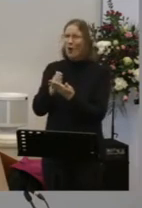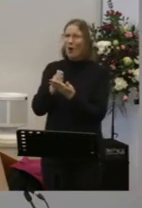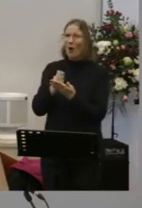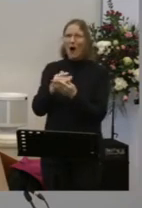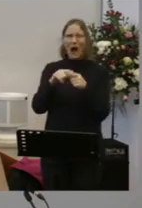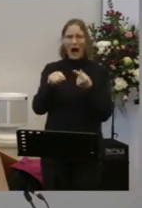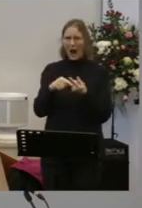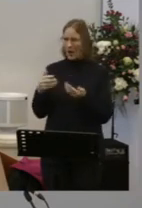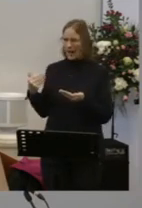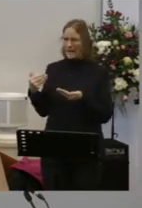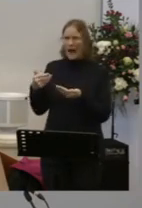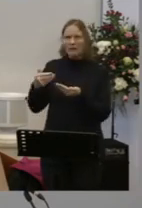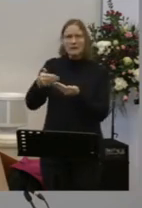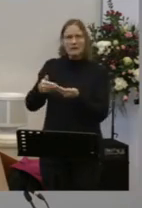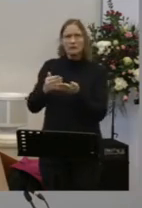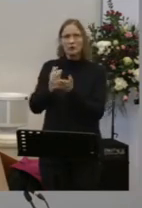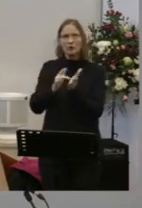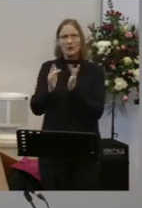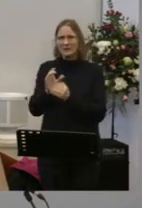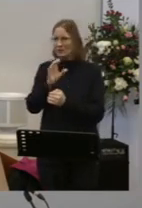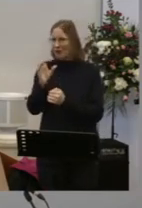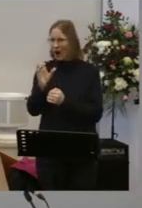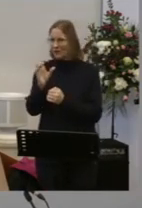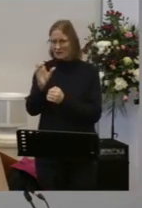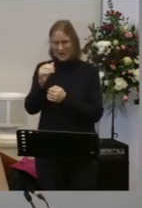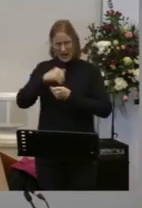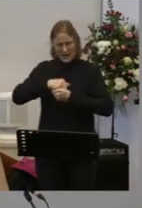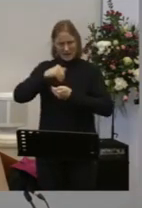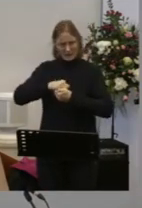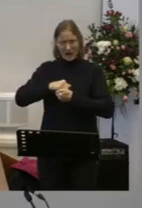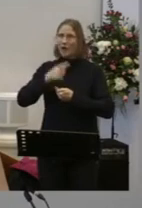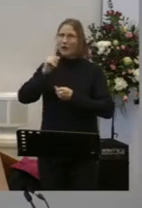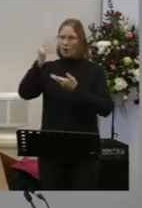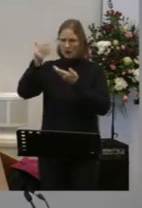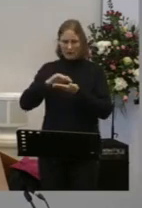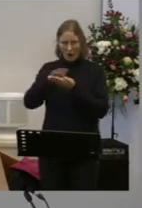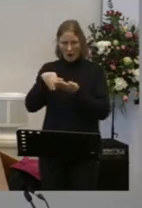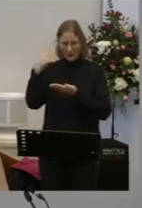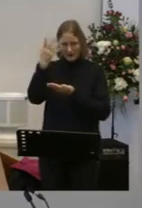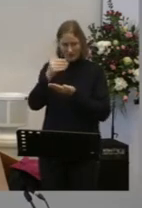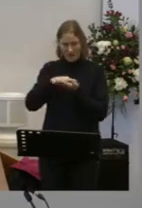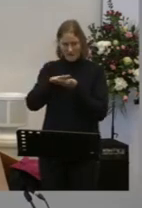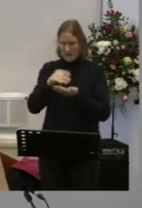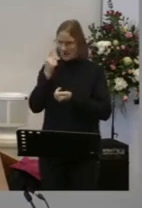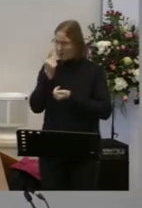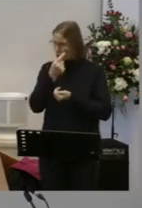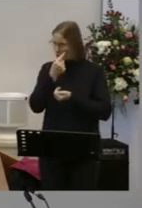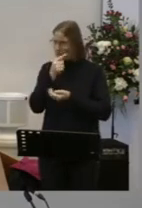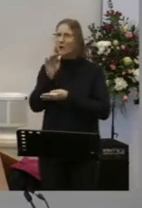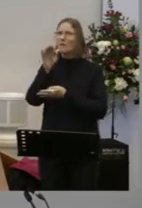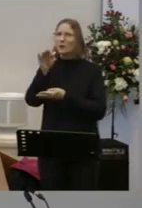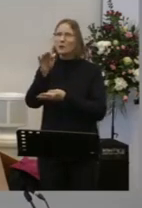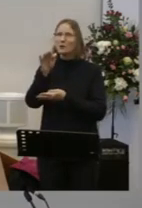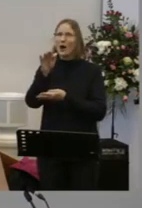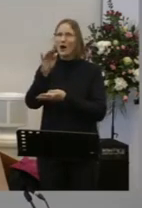The security Of knowing You are marked You are an heir Of a glorious Wonderful inheritance That one day Will be